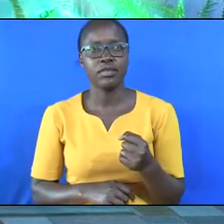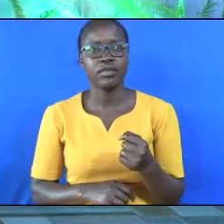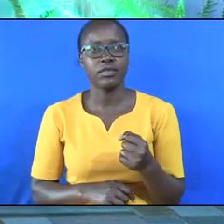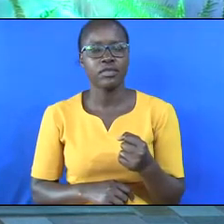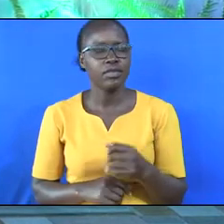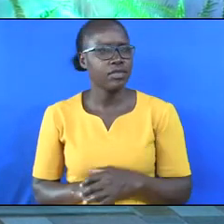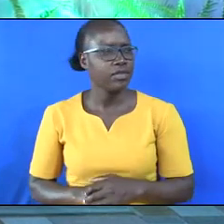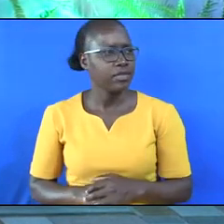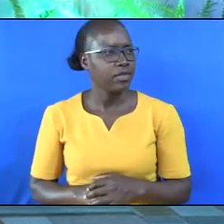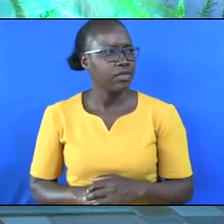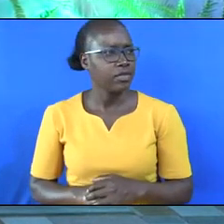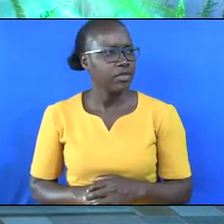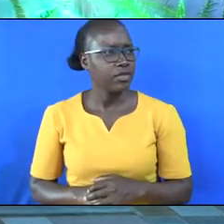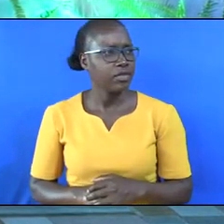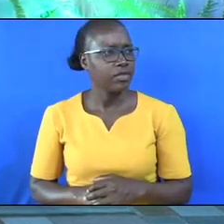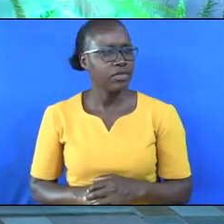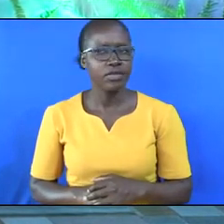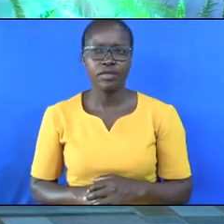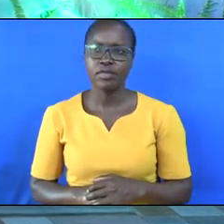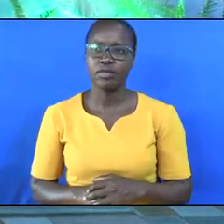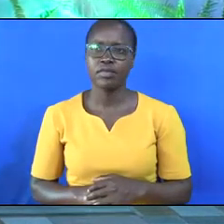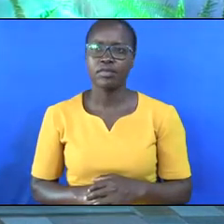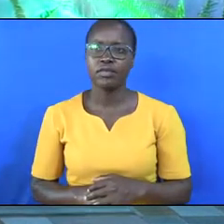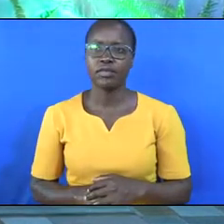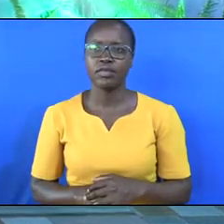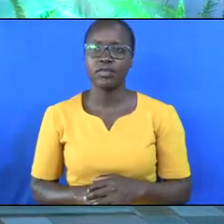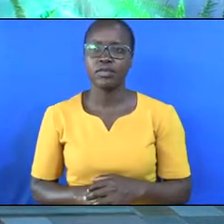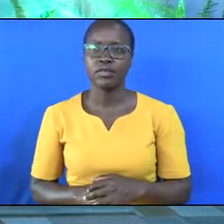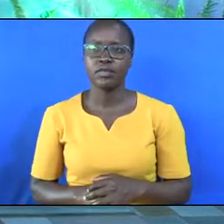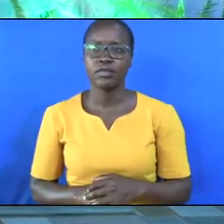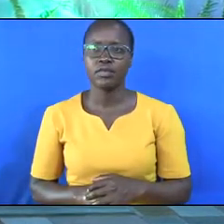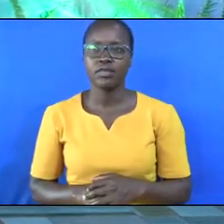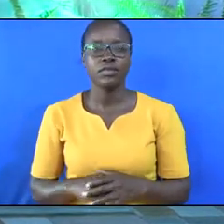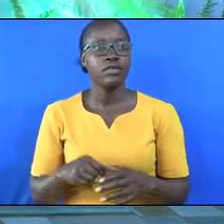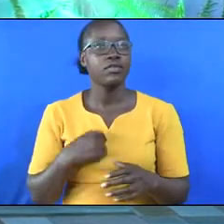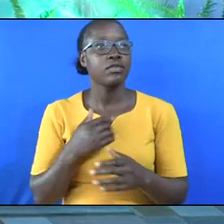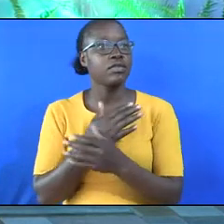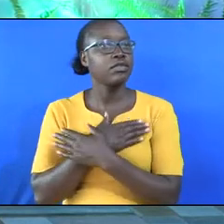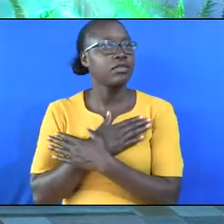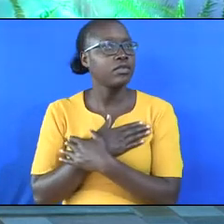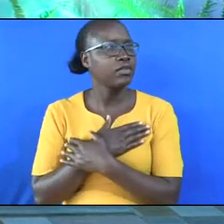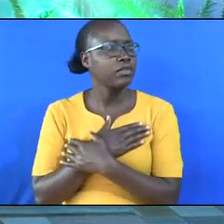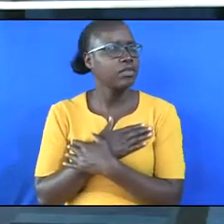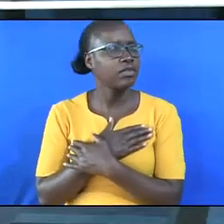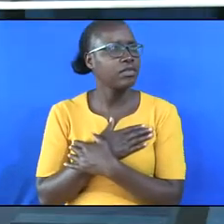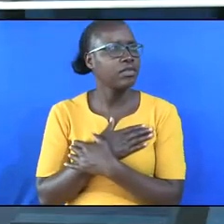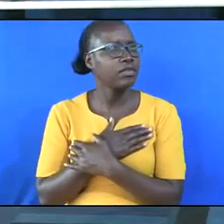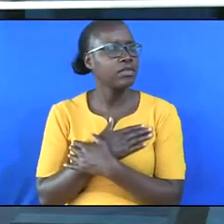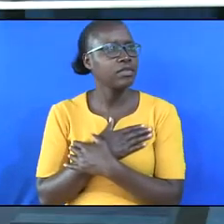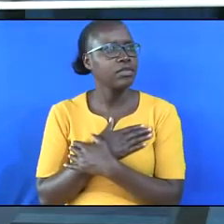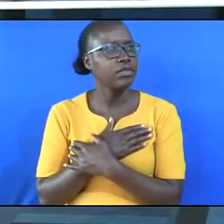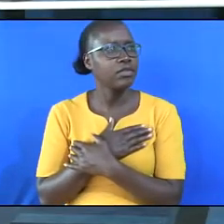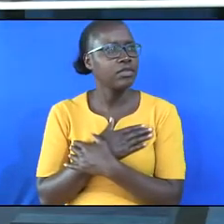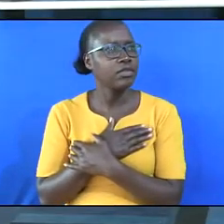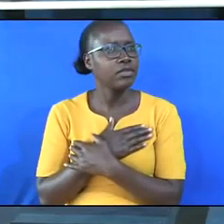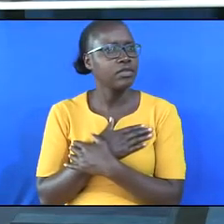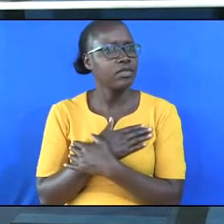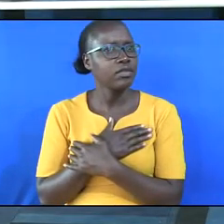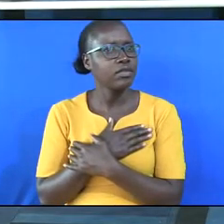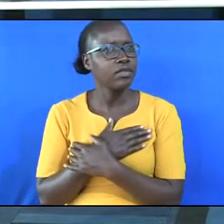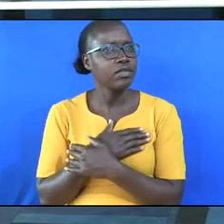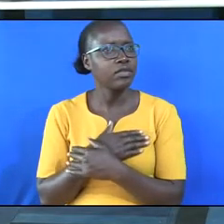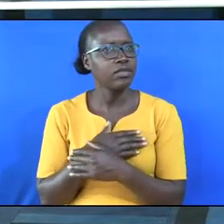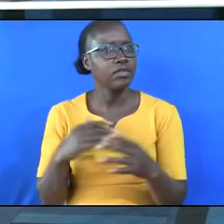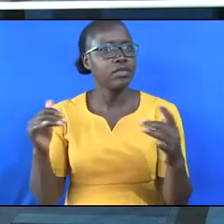to my mentor and friend, the late Pastor Helvius Thompson, who was our cup meeting